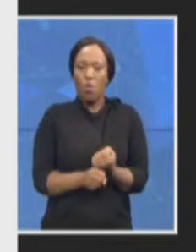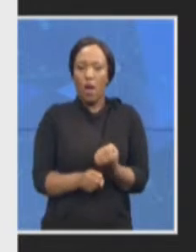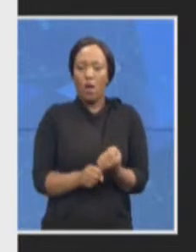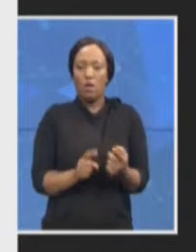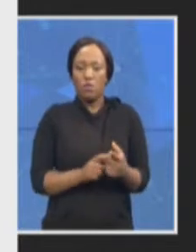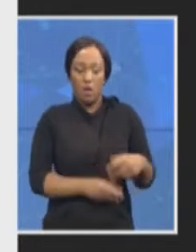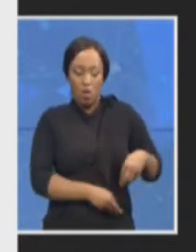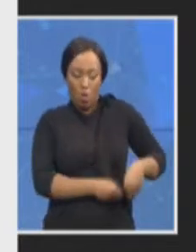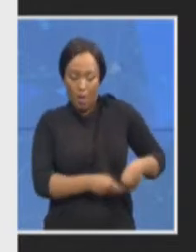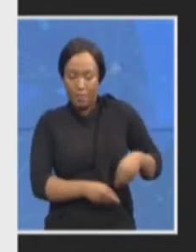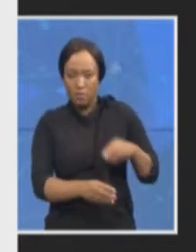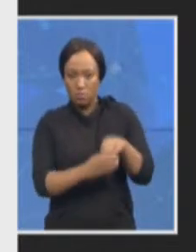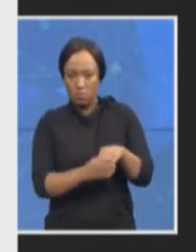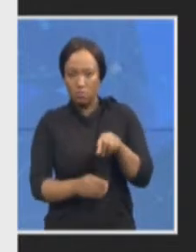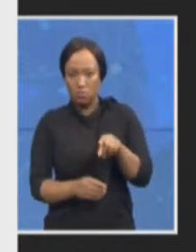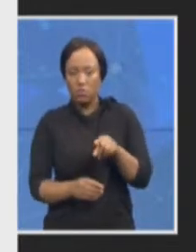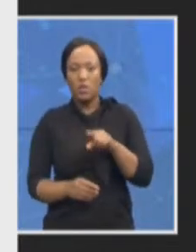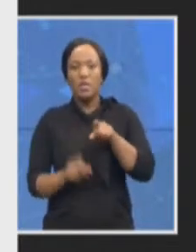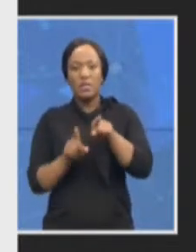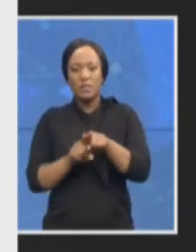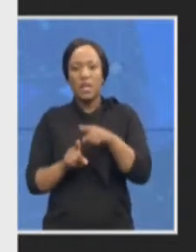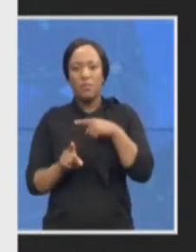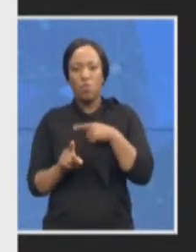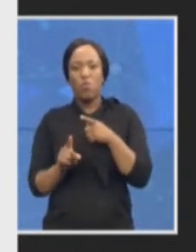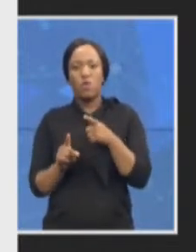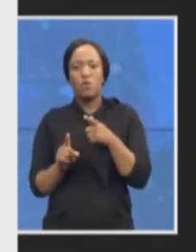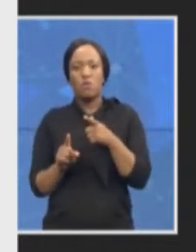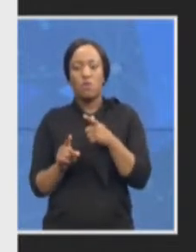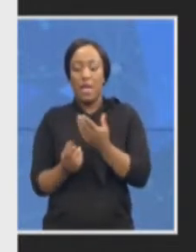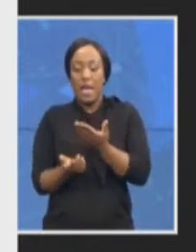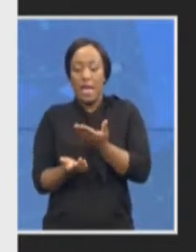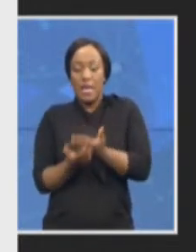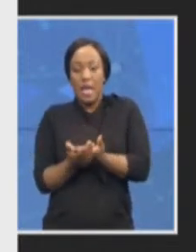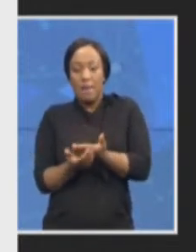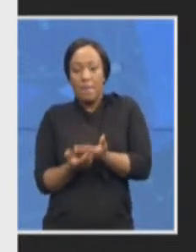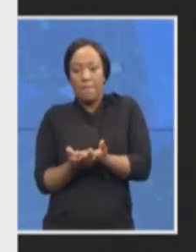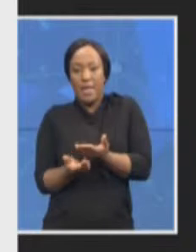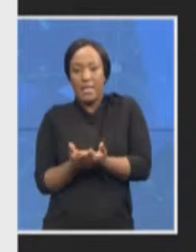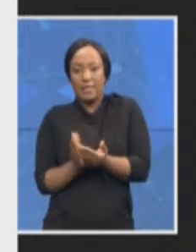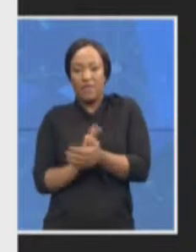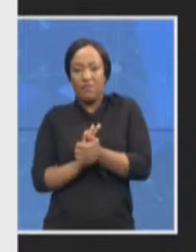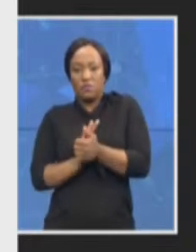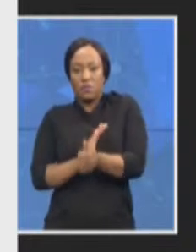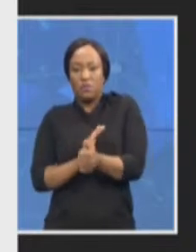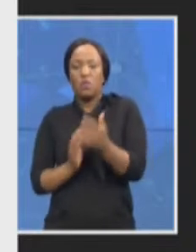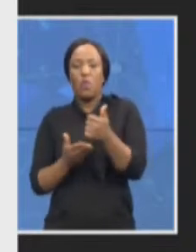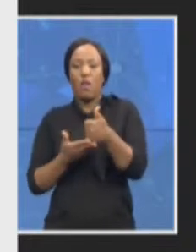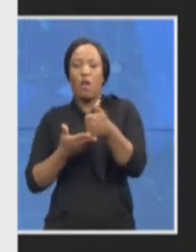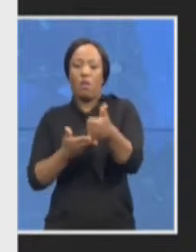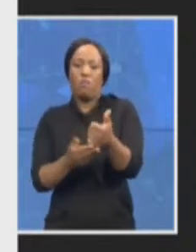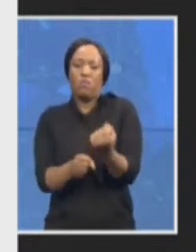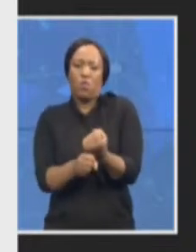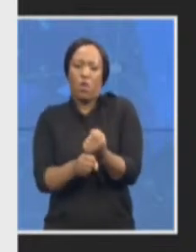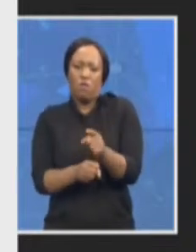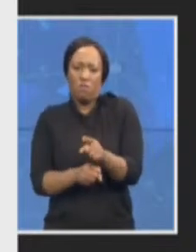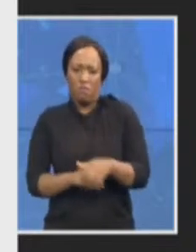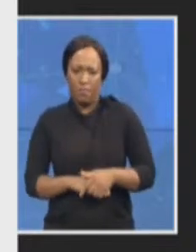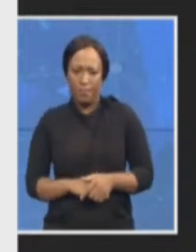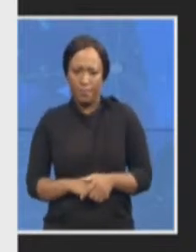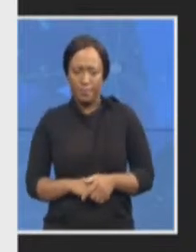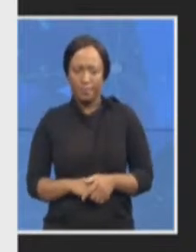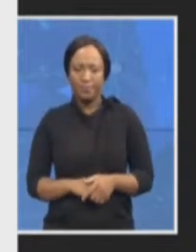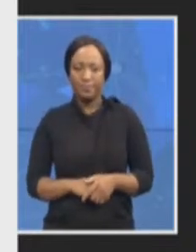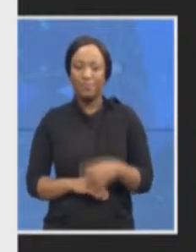organized crime capabilities to assist with this work and so what I'm saying is we will find the